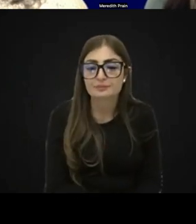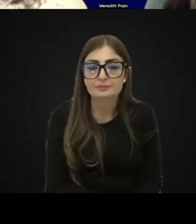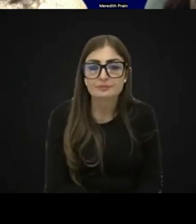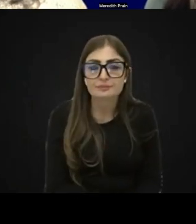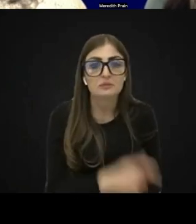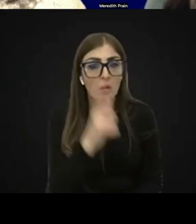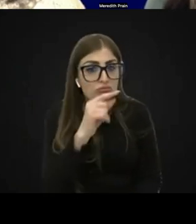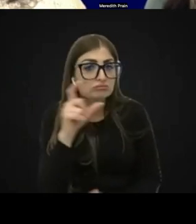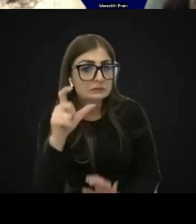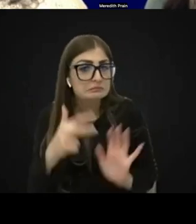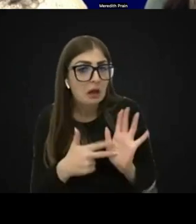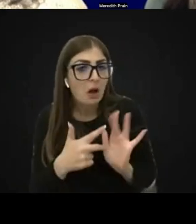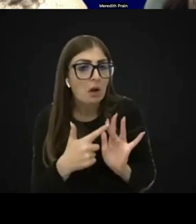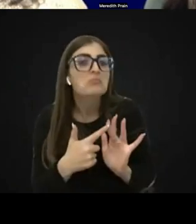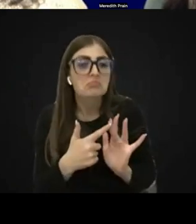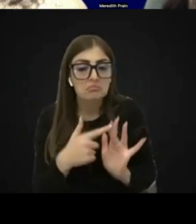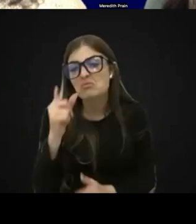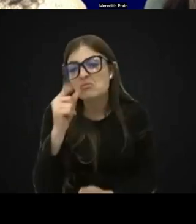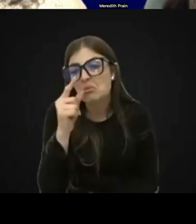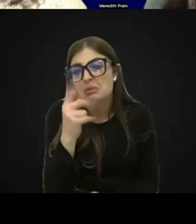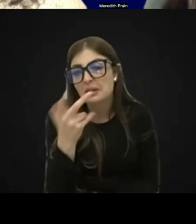CVI thing? Probably.